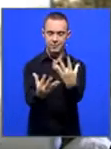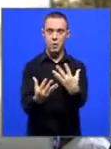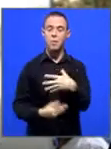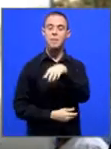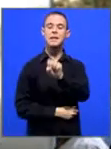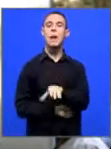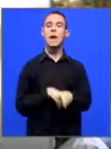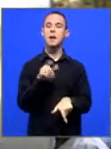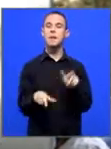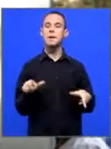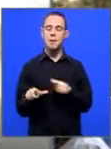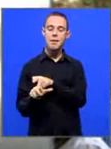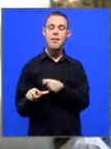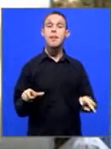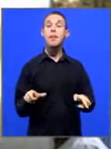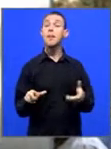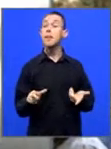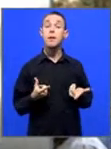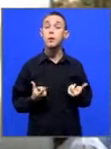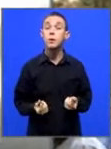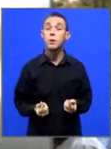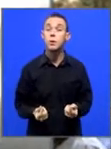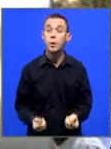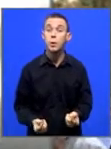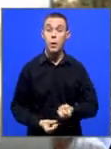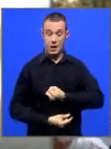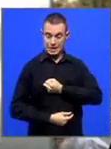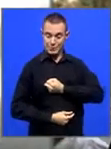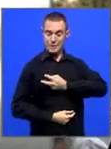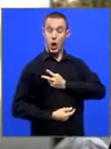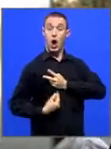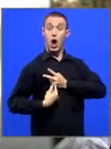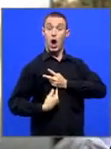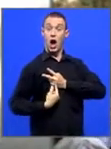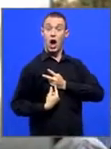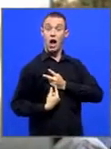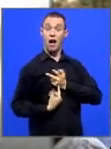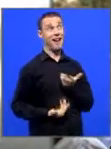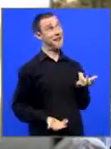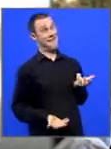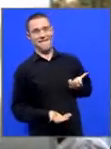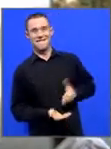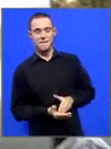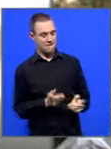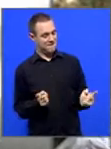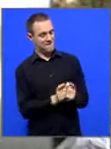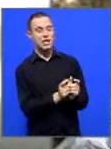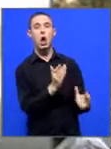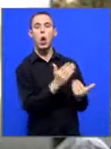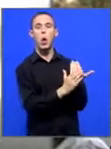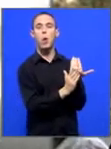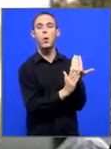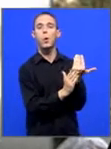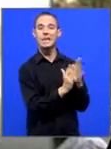to South Africa because at the time of the Springbok Tour in 1983, New Zealand became the largest anti-apartheid